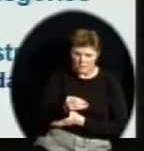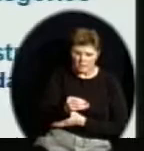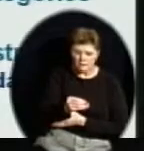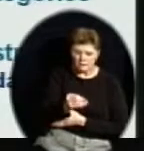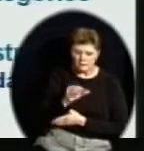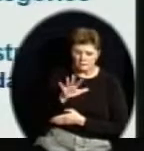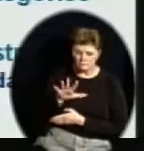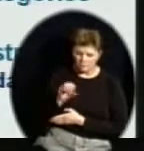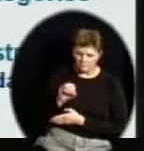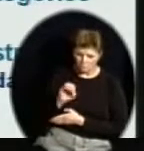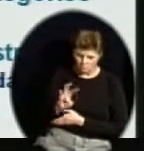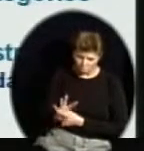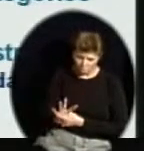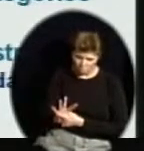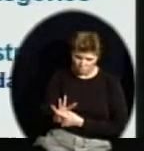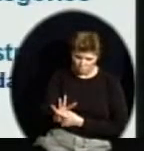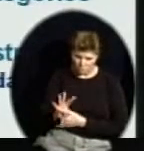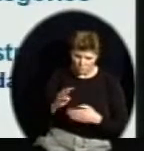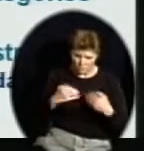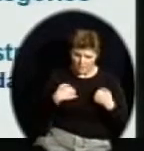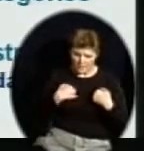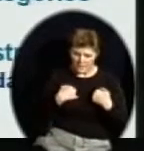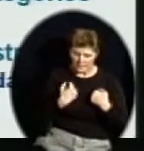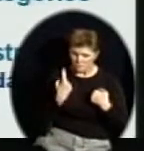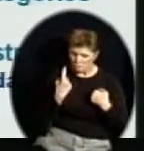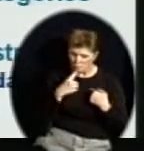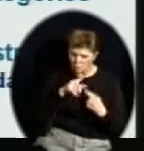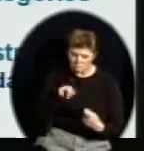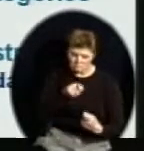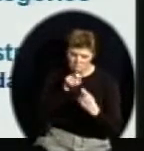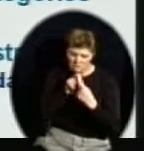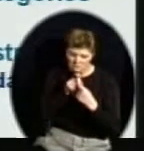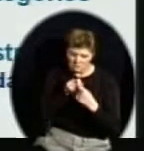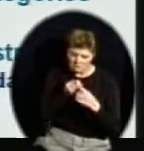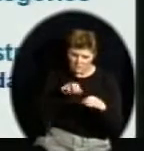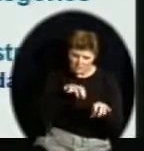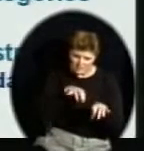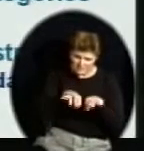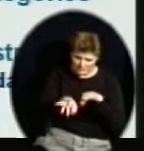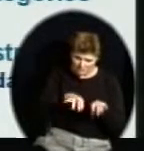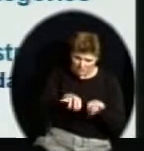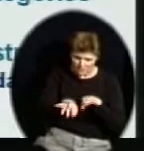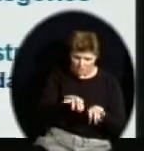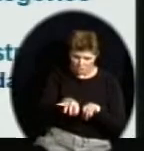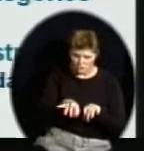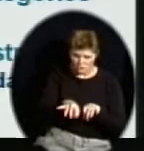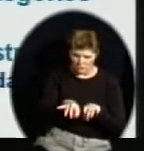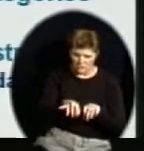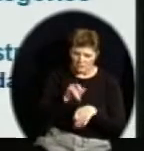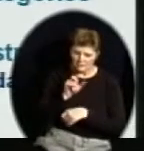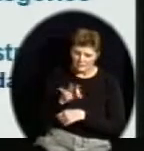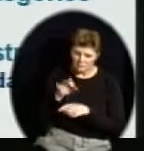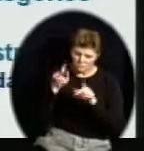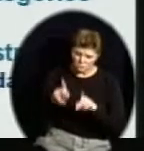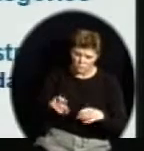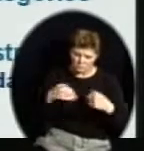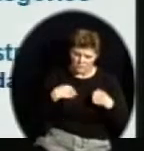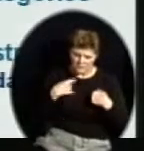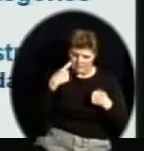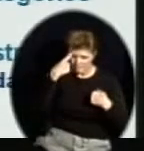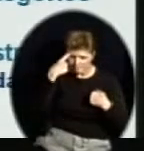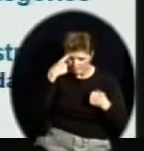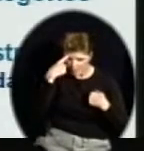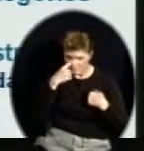definition which states that an individual is disabled under this law if they have a mental or physical condition